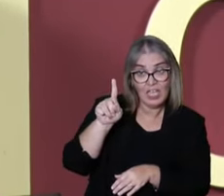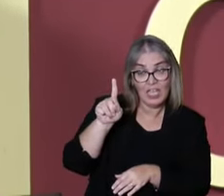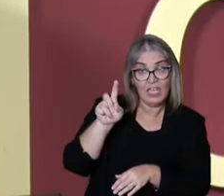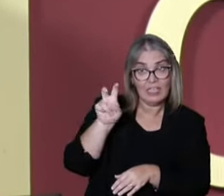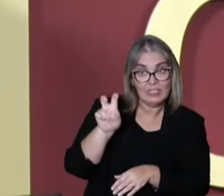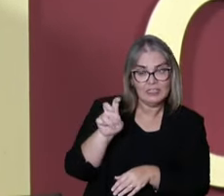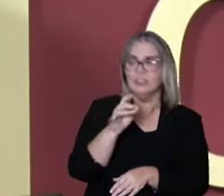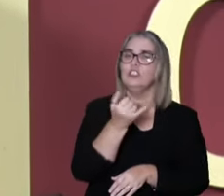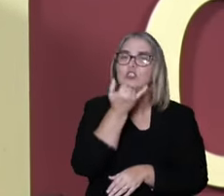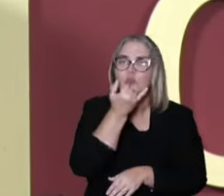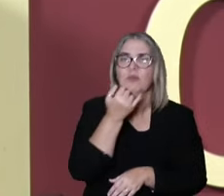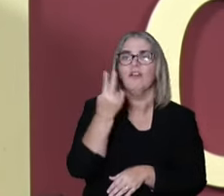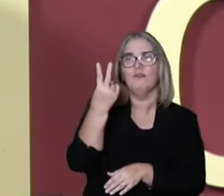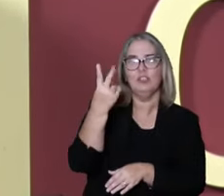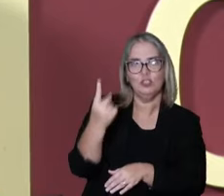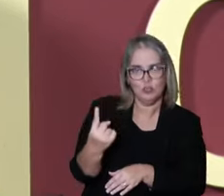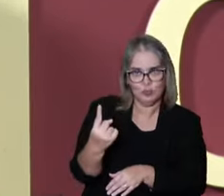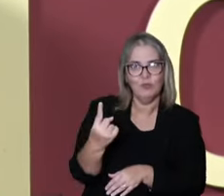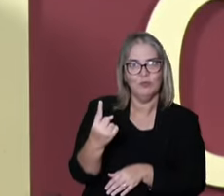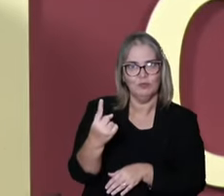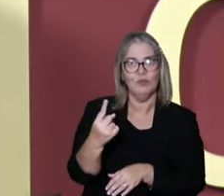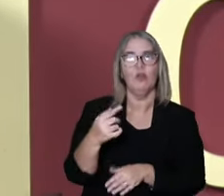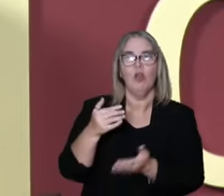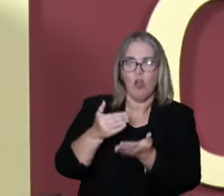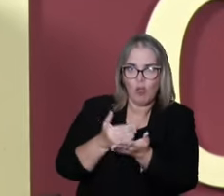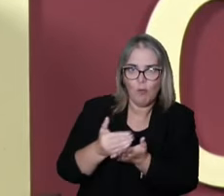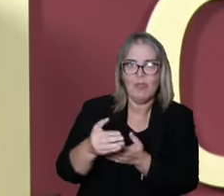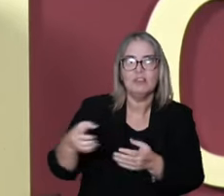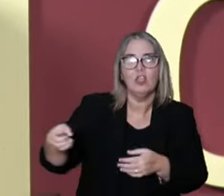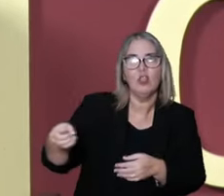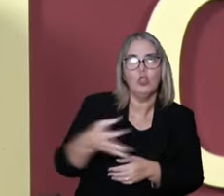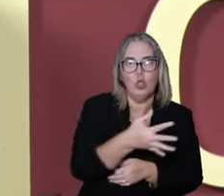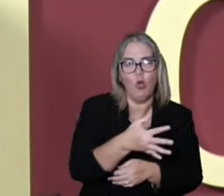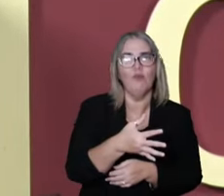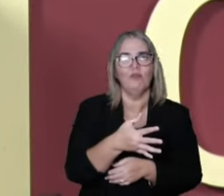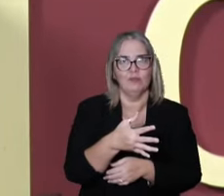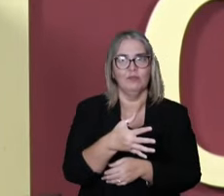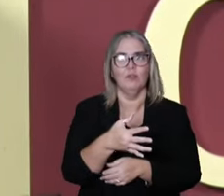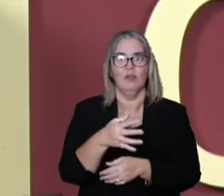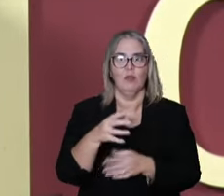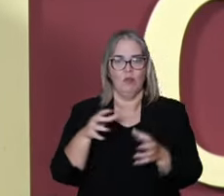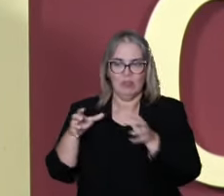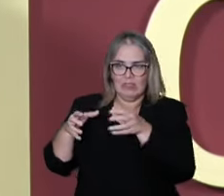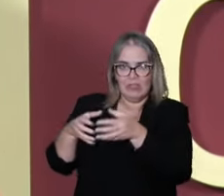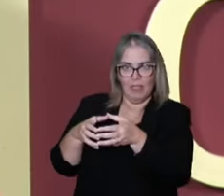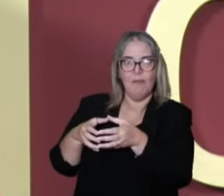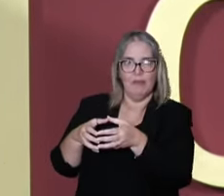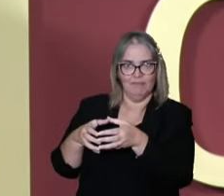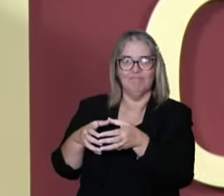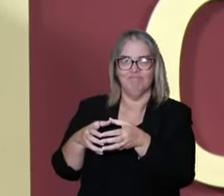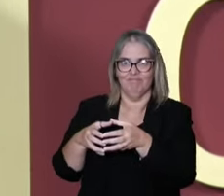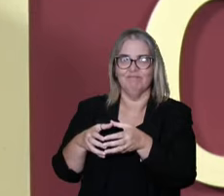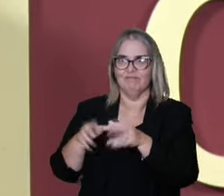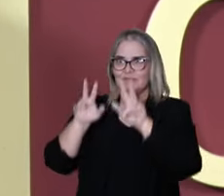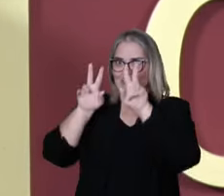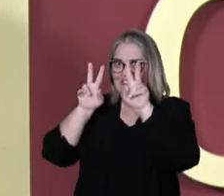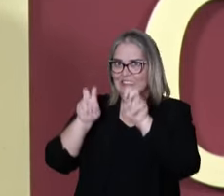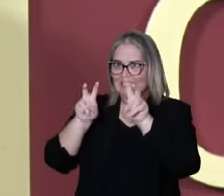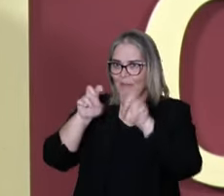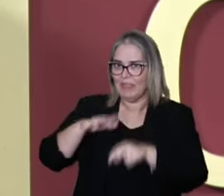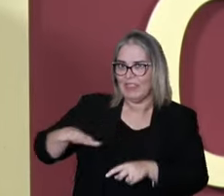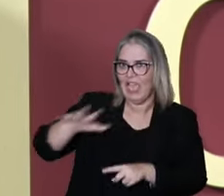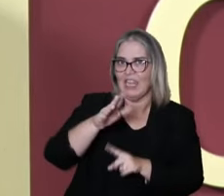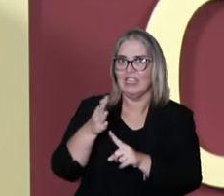week on the 15th, sorry, on the 21st, on Thursday, we start a new module called Mind in Focus, a global